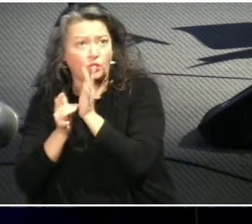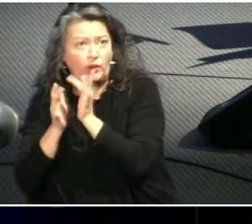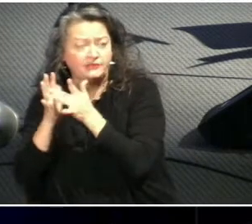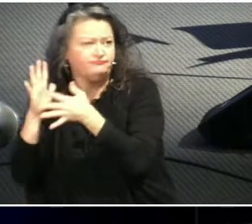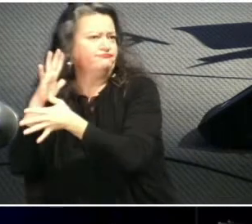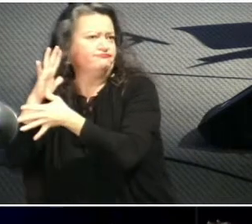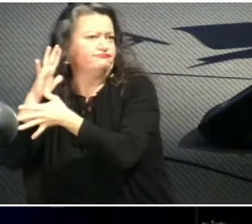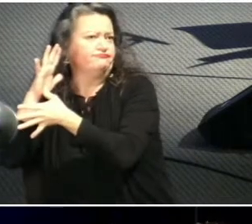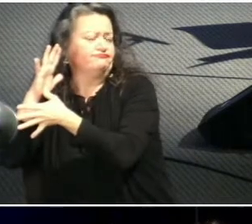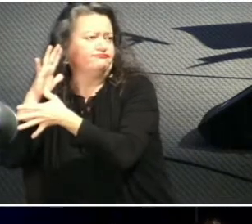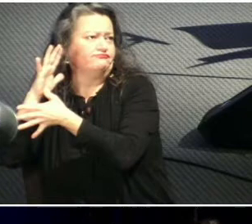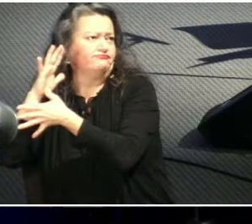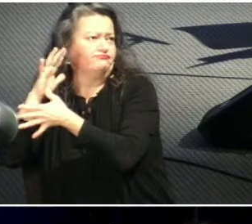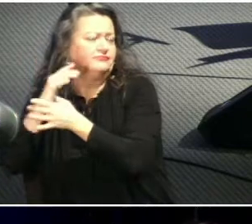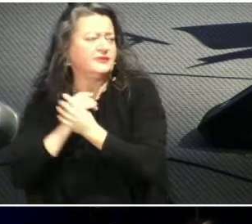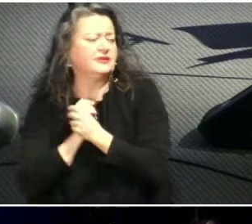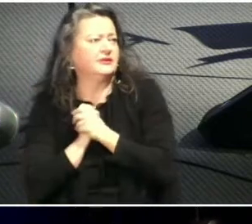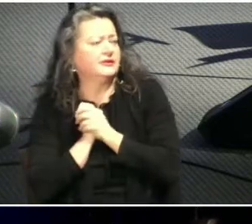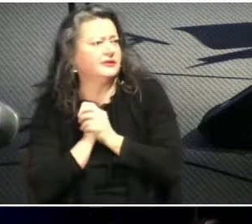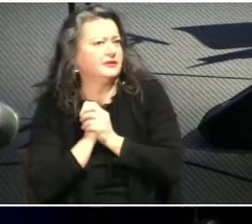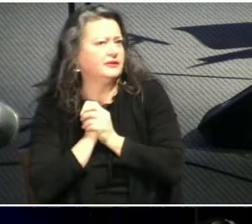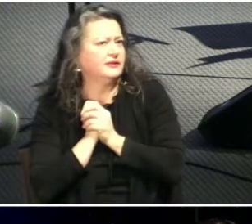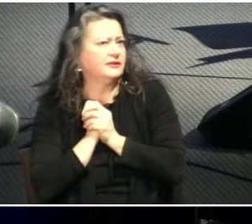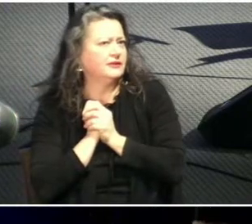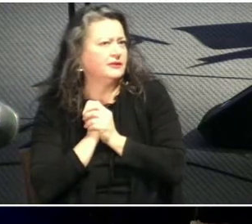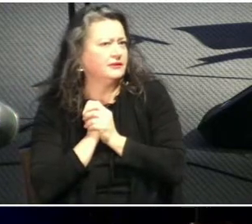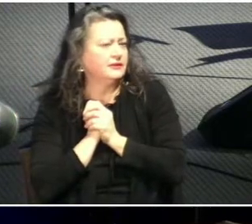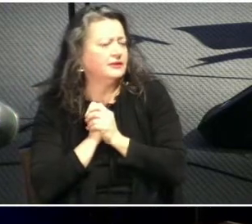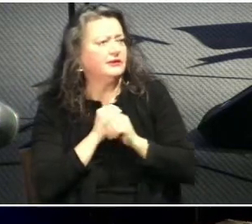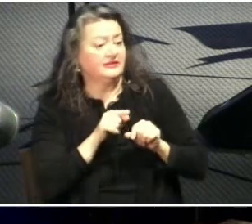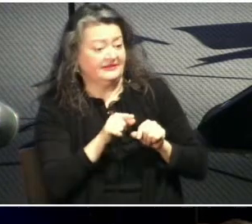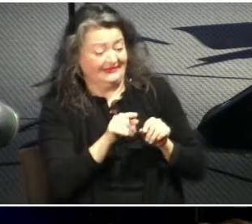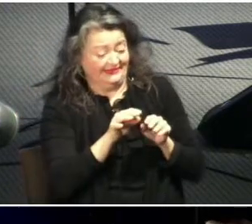most important part to our marriages